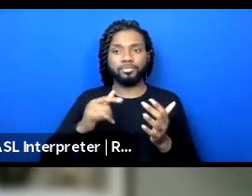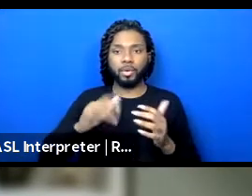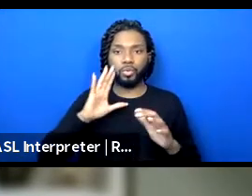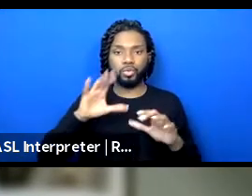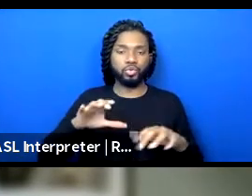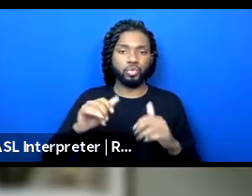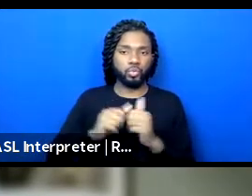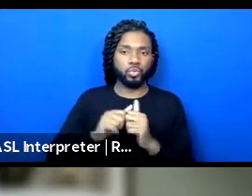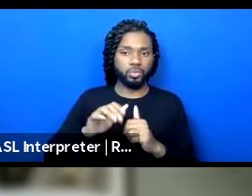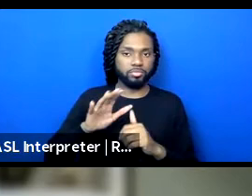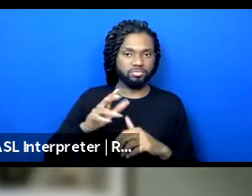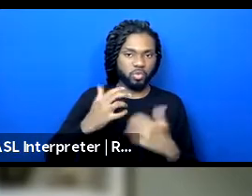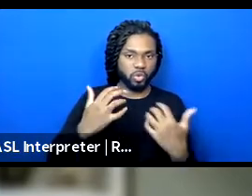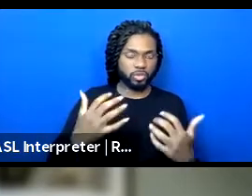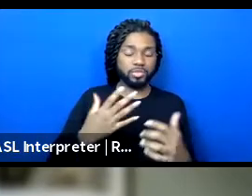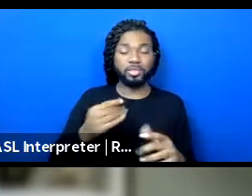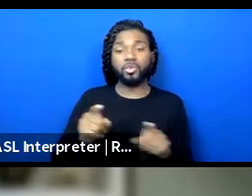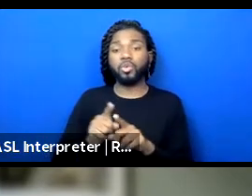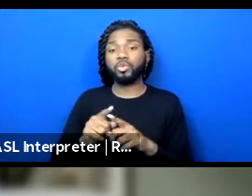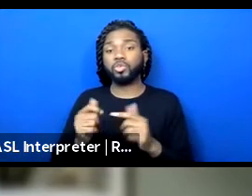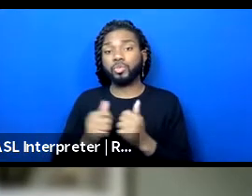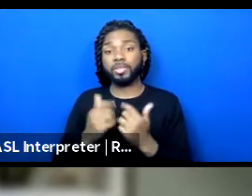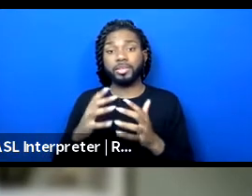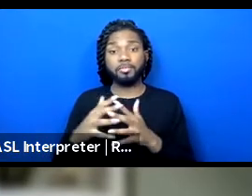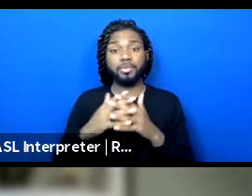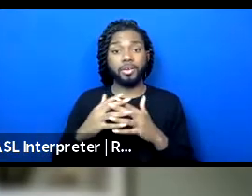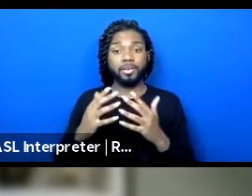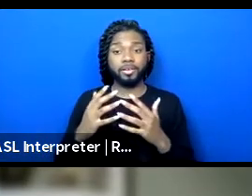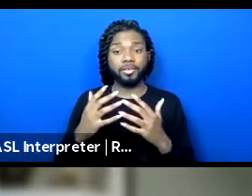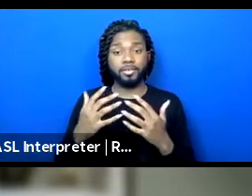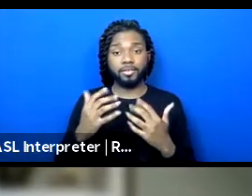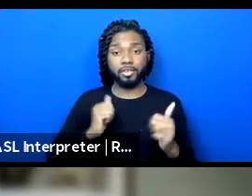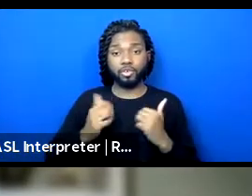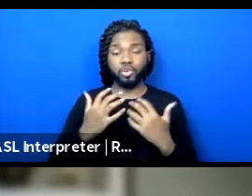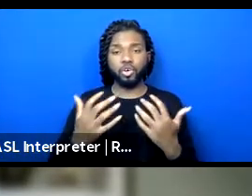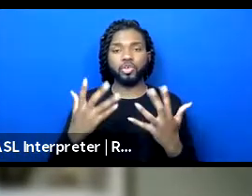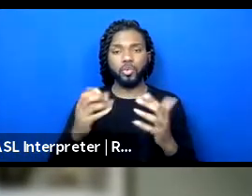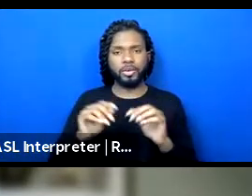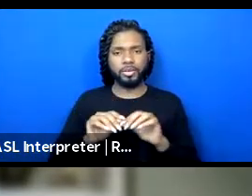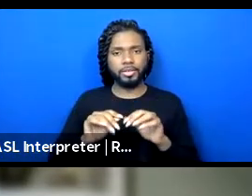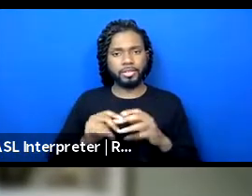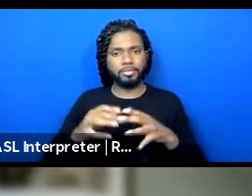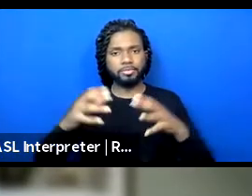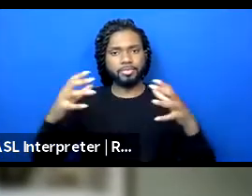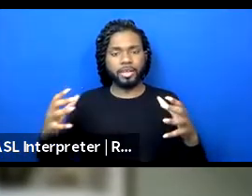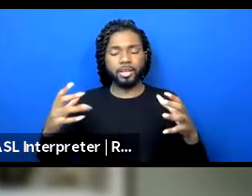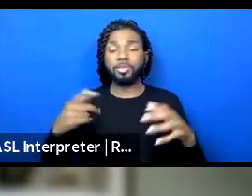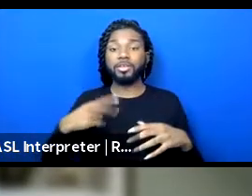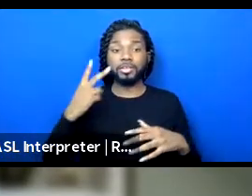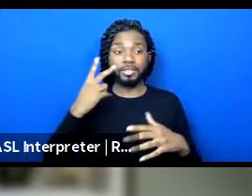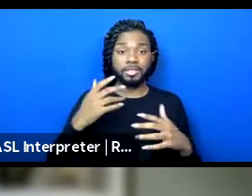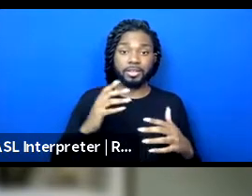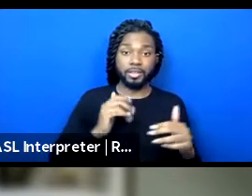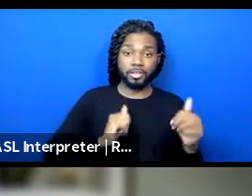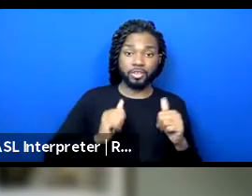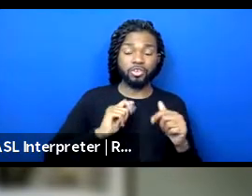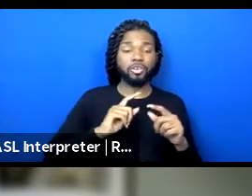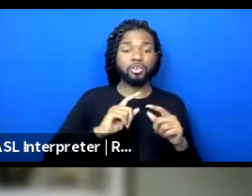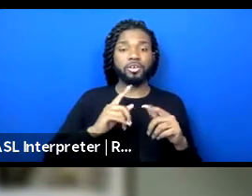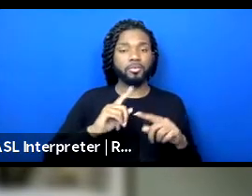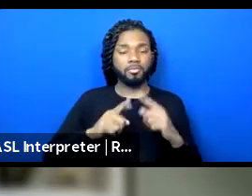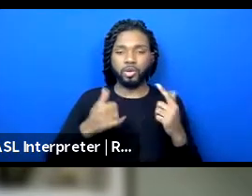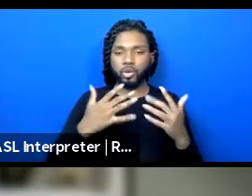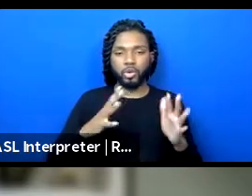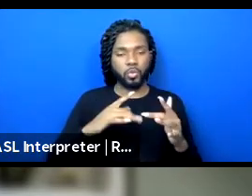the American theater audience to kind of expand globally. We look at the theater audience, take that American regional division away from it,